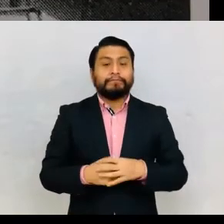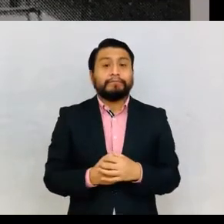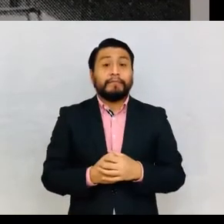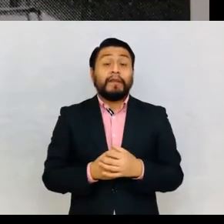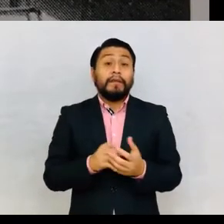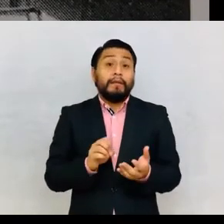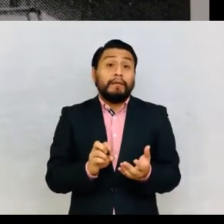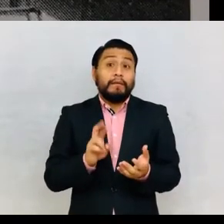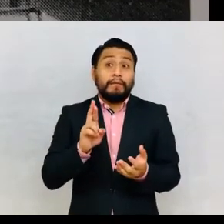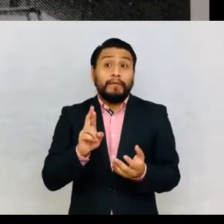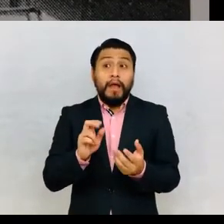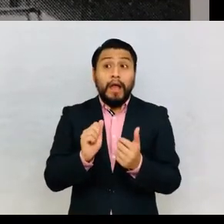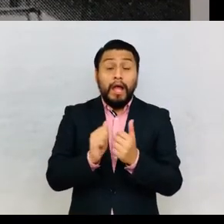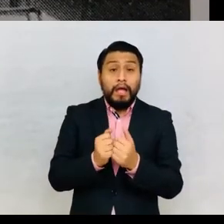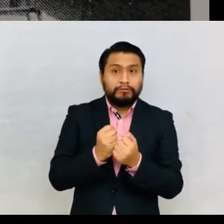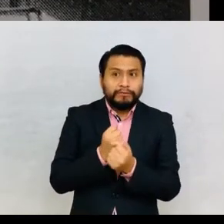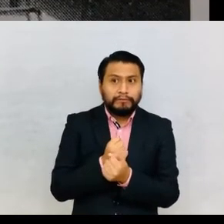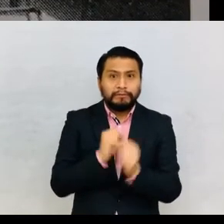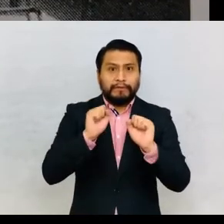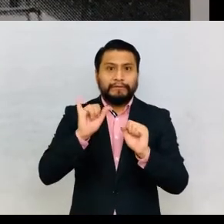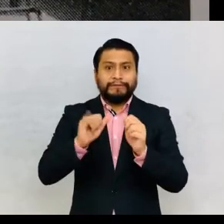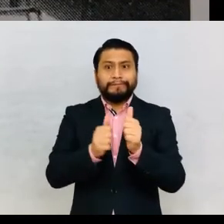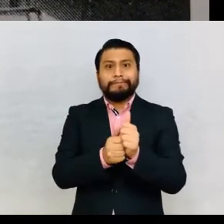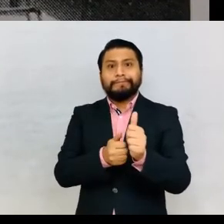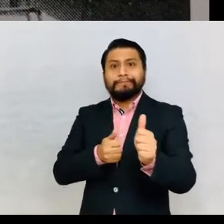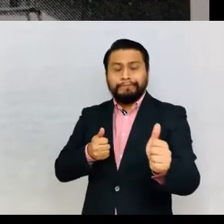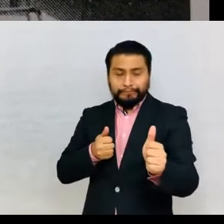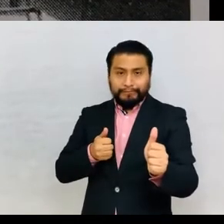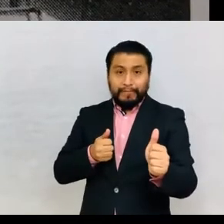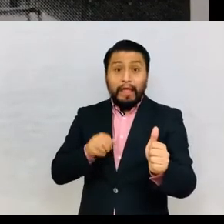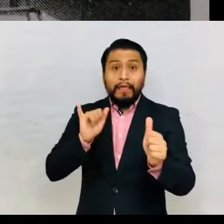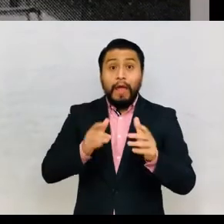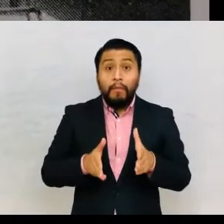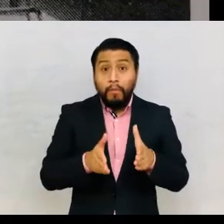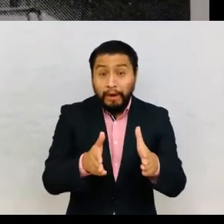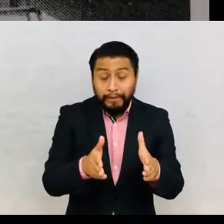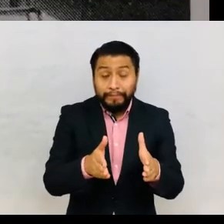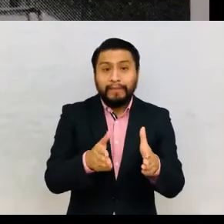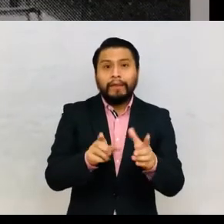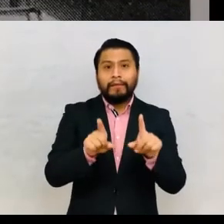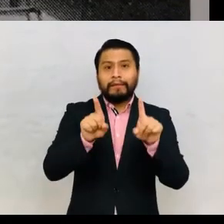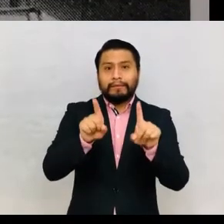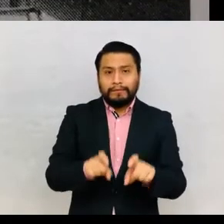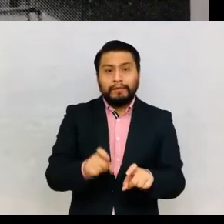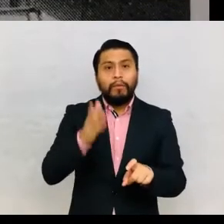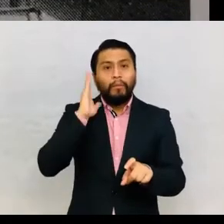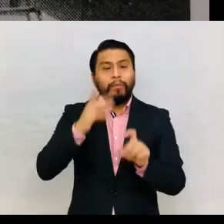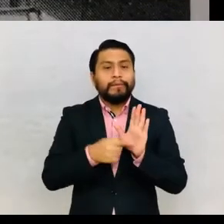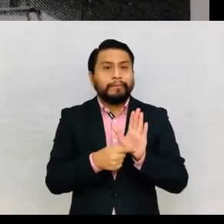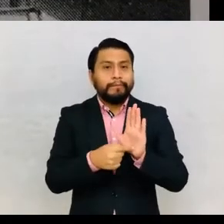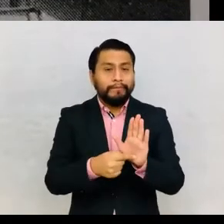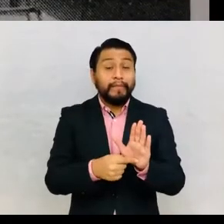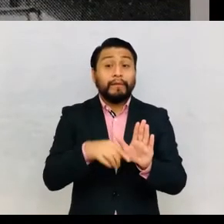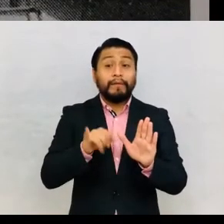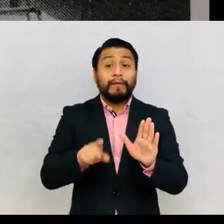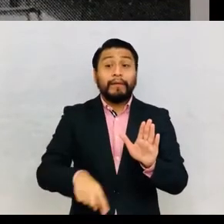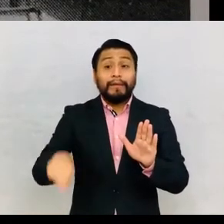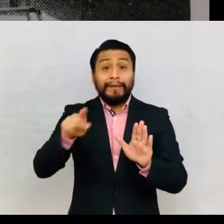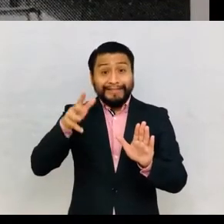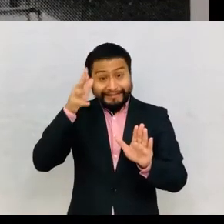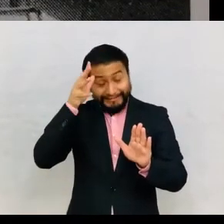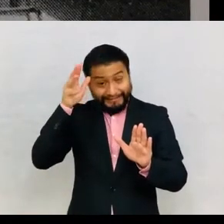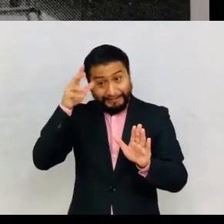or rather to save them from this backwardness. In this way, the tests, while demonstrating that even